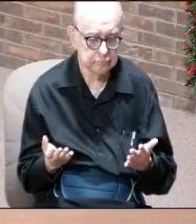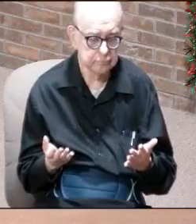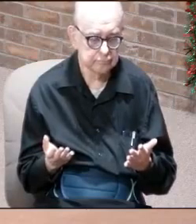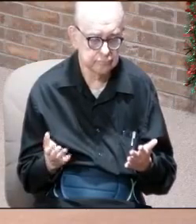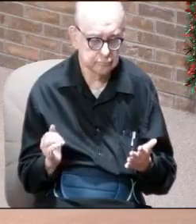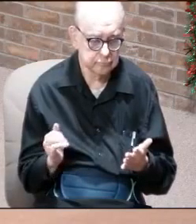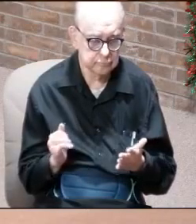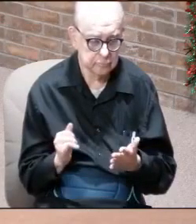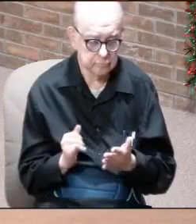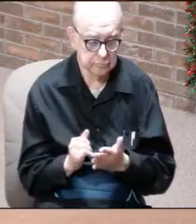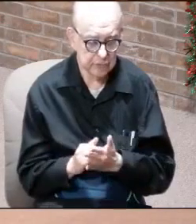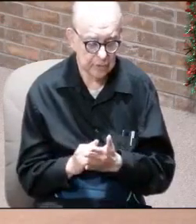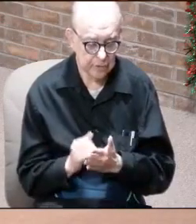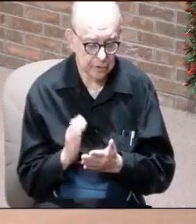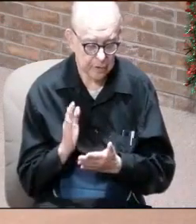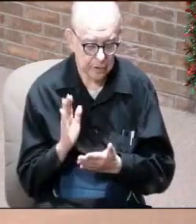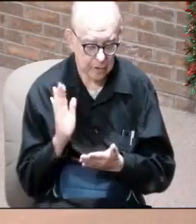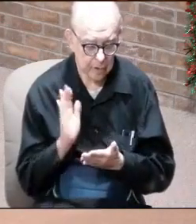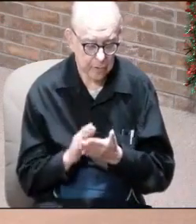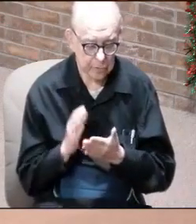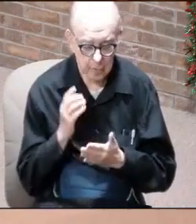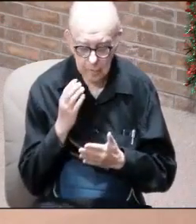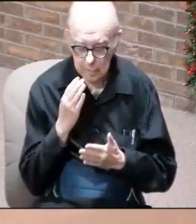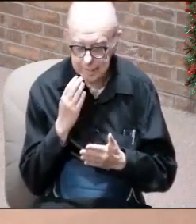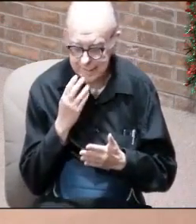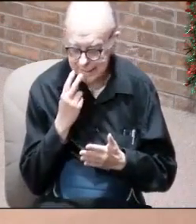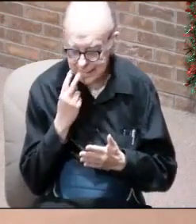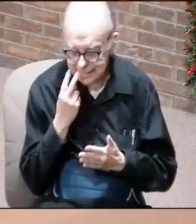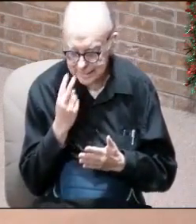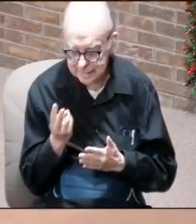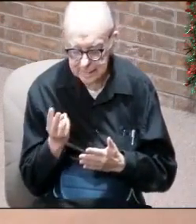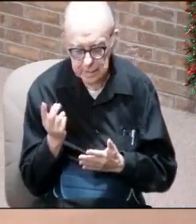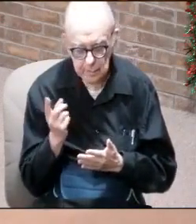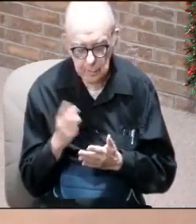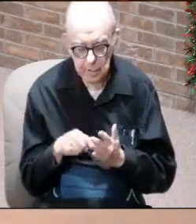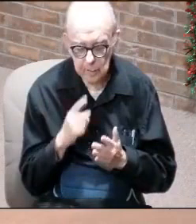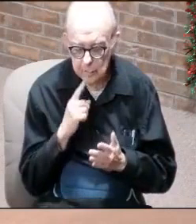This is just a glimpse of what the real thing is going to be like.